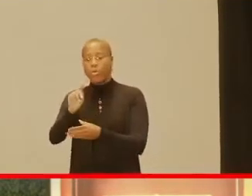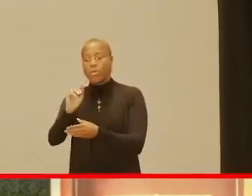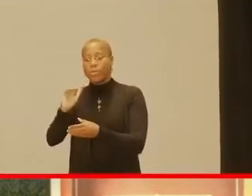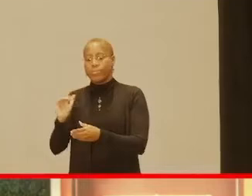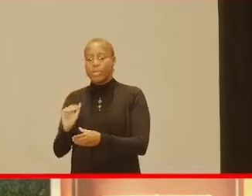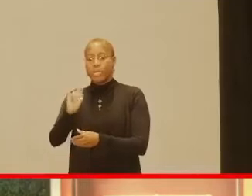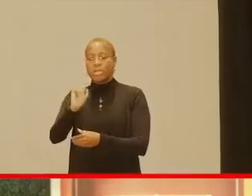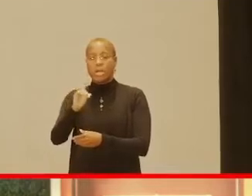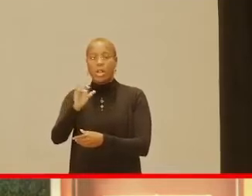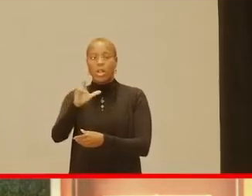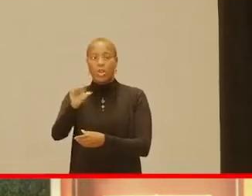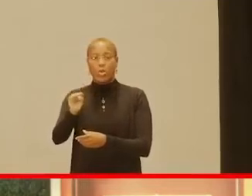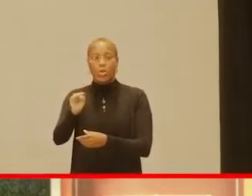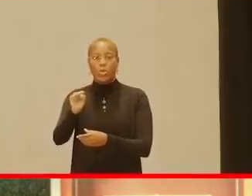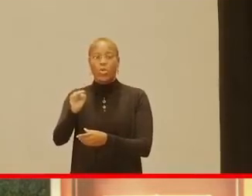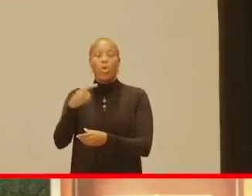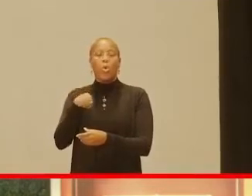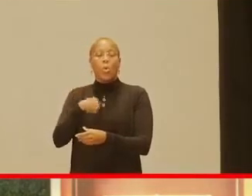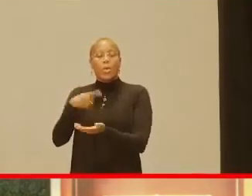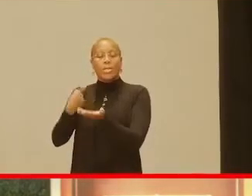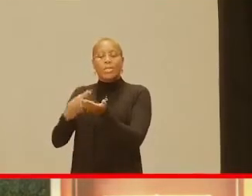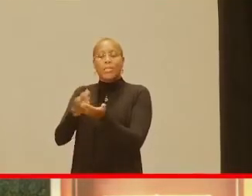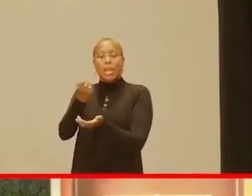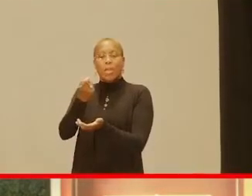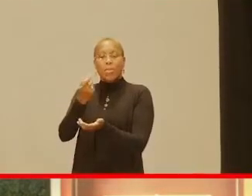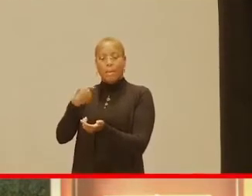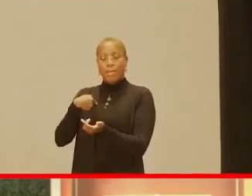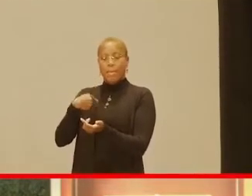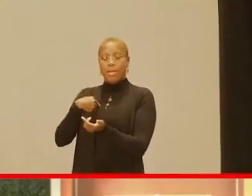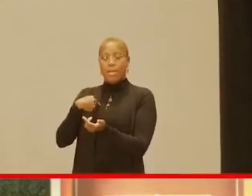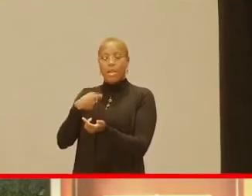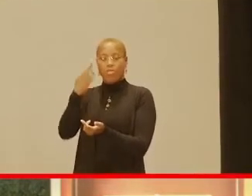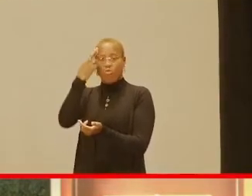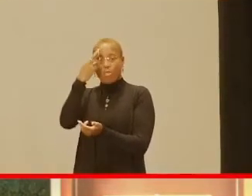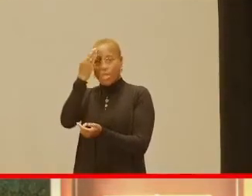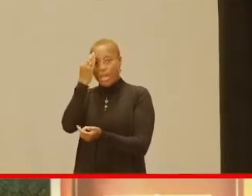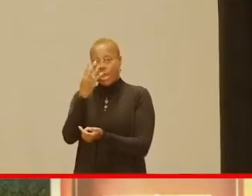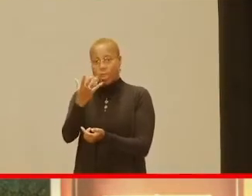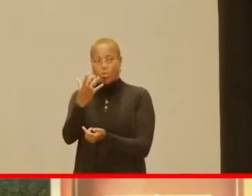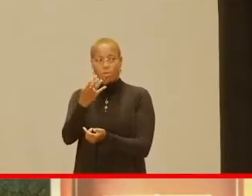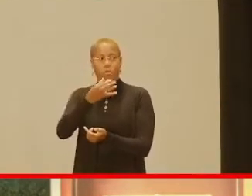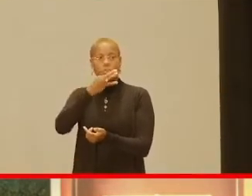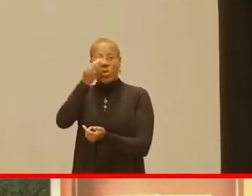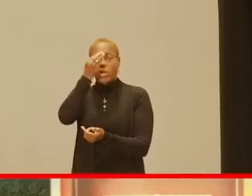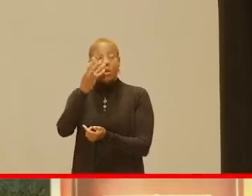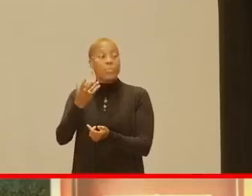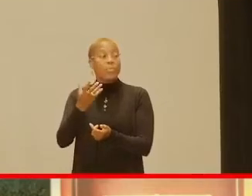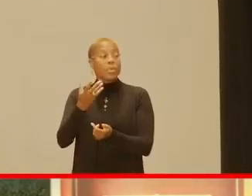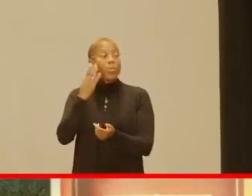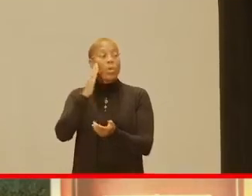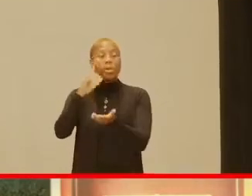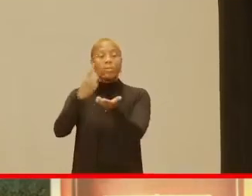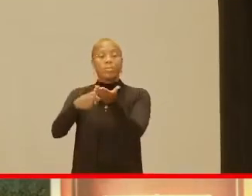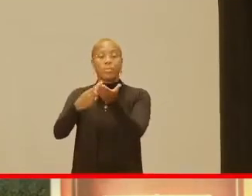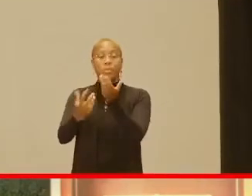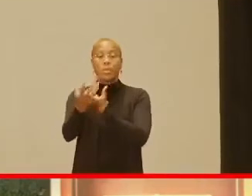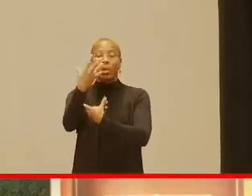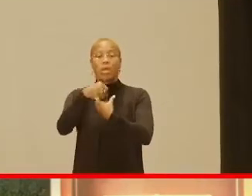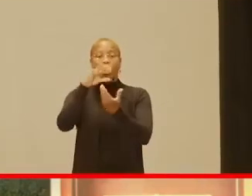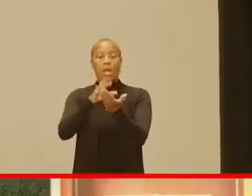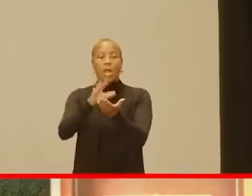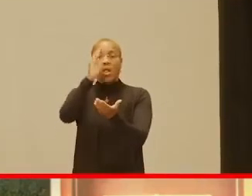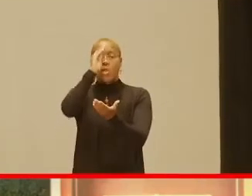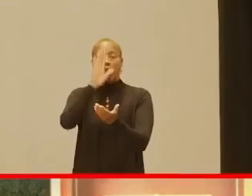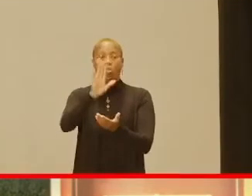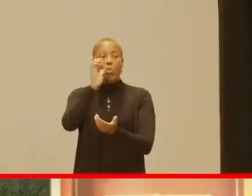me. There's a reason for that, and I'll get to that in just a moment. And we're going to talk about incorporating learning in your